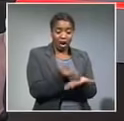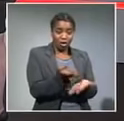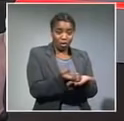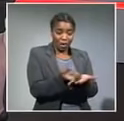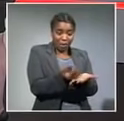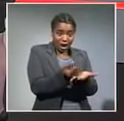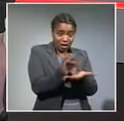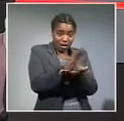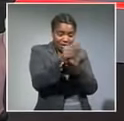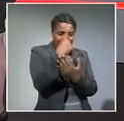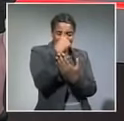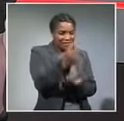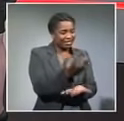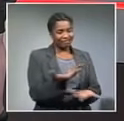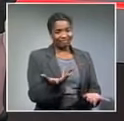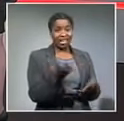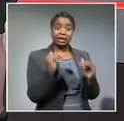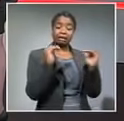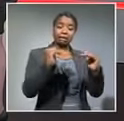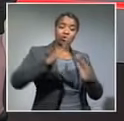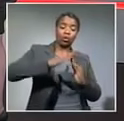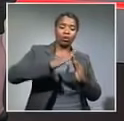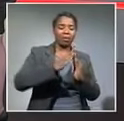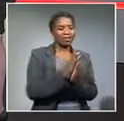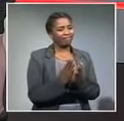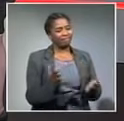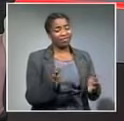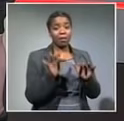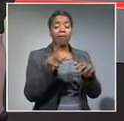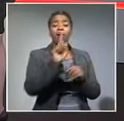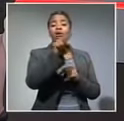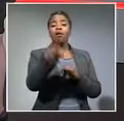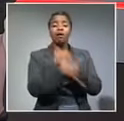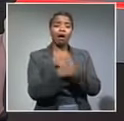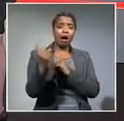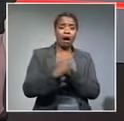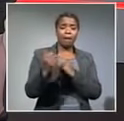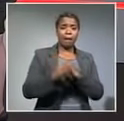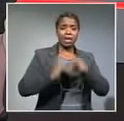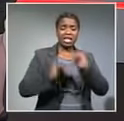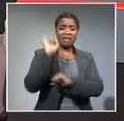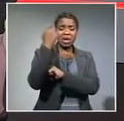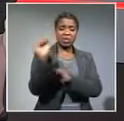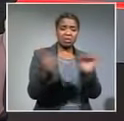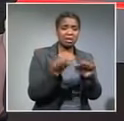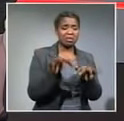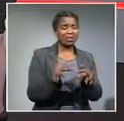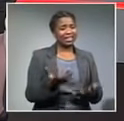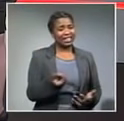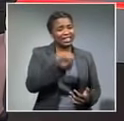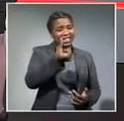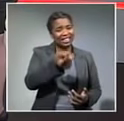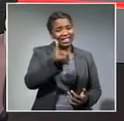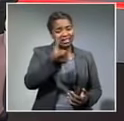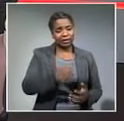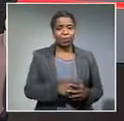is concerned sally great is not up there you're not going to get investors pulling out money building factories hiring people we'll just take a look at the next graphic